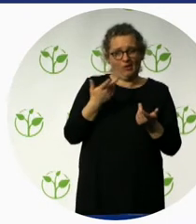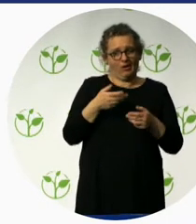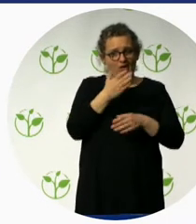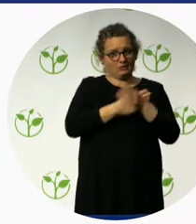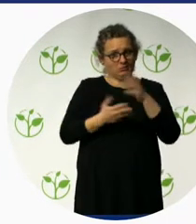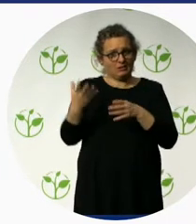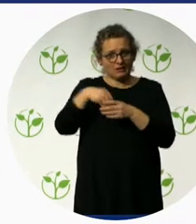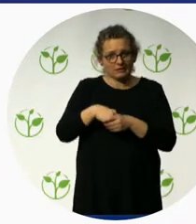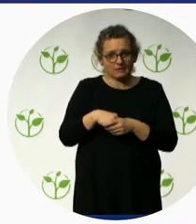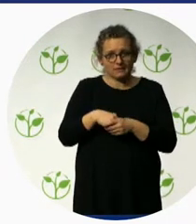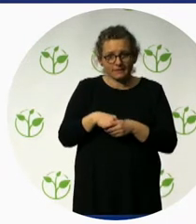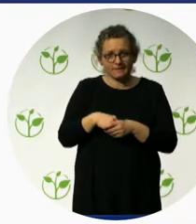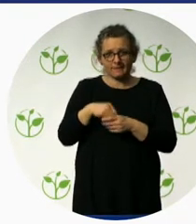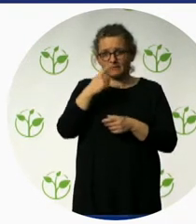cliff.